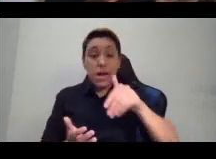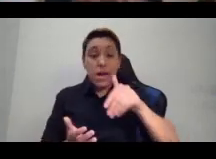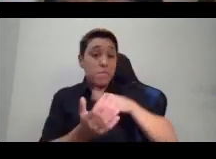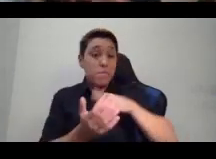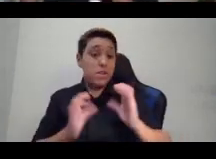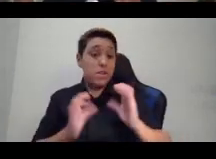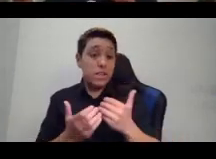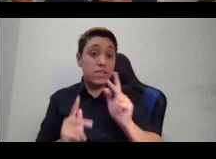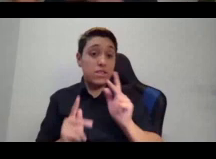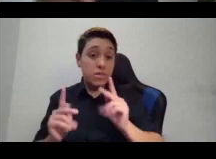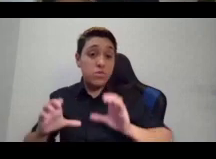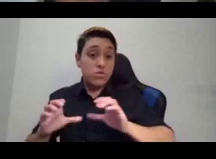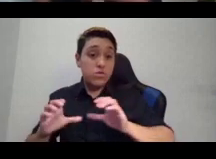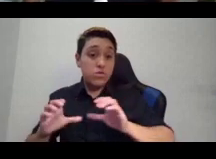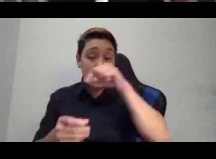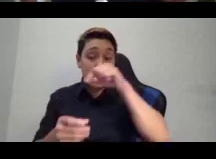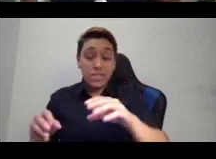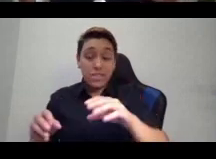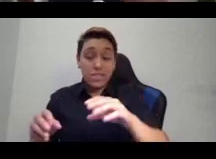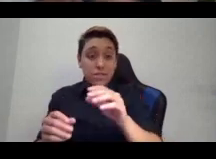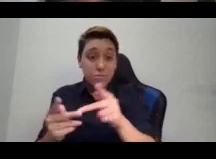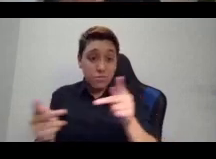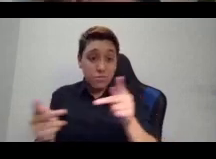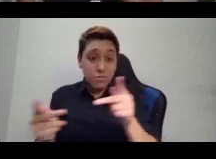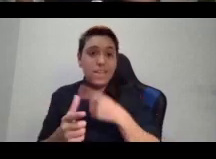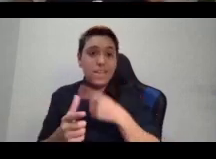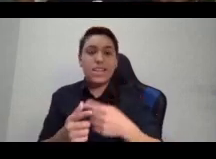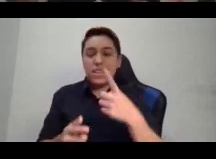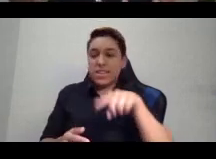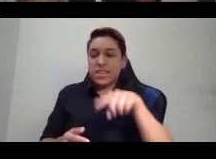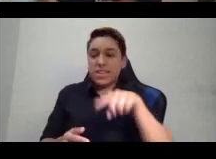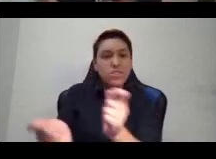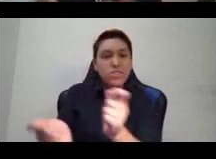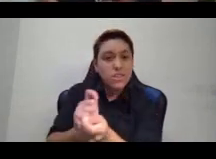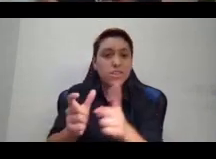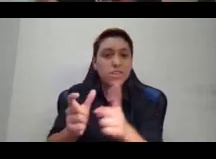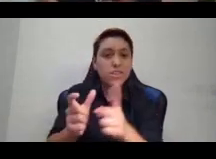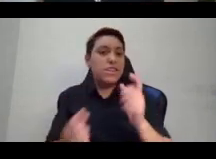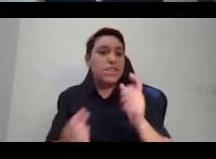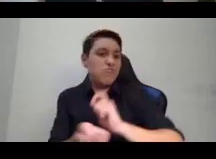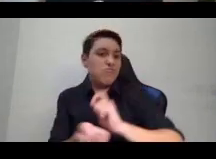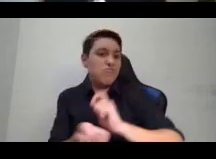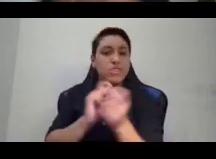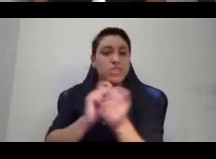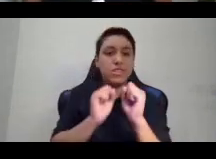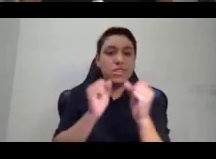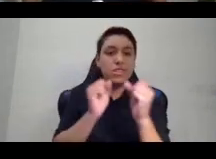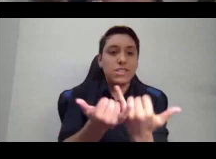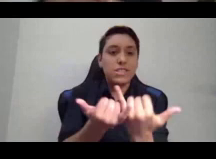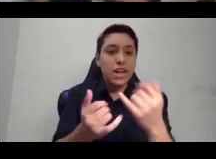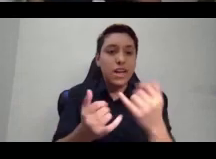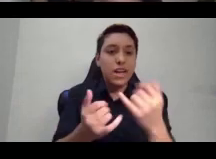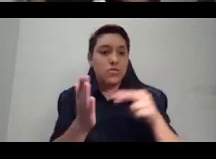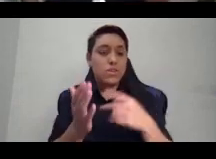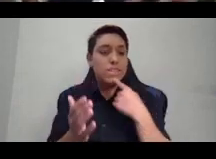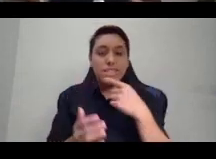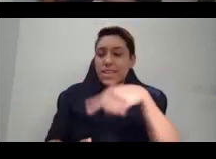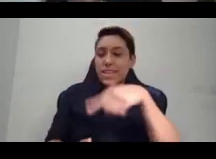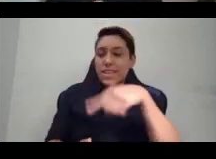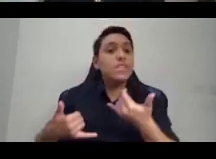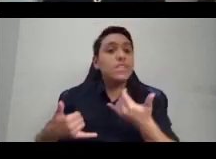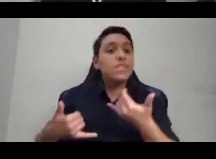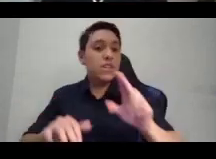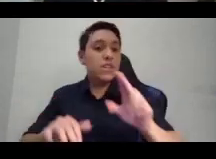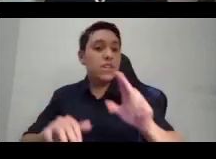this place or in another place. And then they would change what they were doing and then switch up society's rules to say that they were still the norm, even though they had